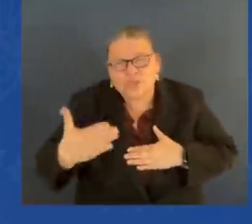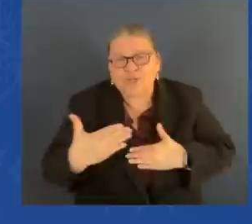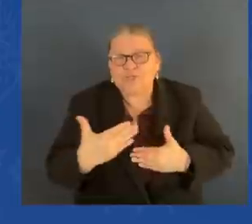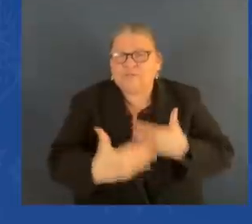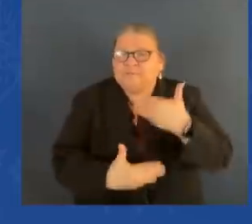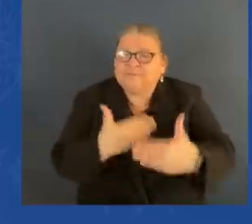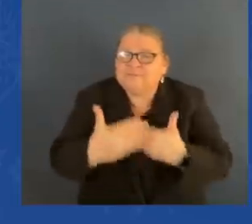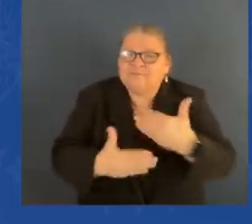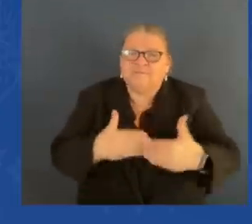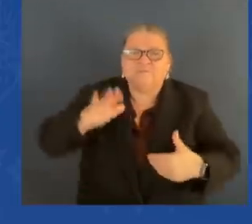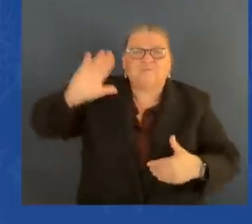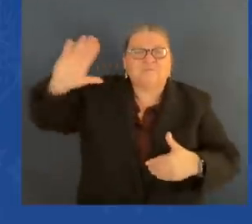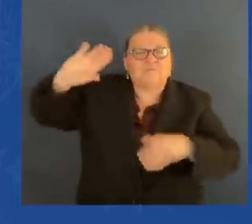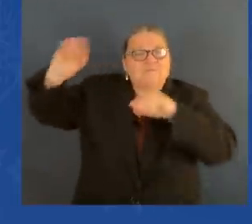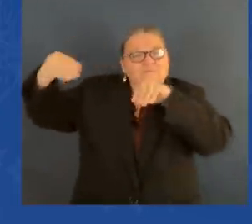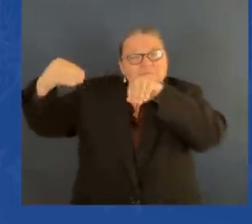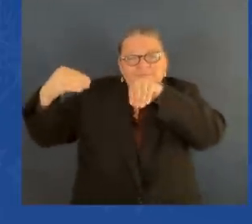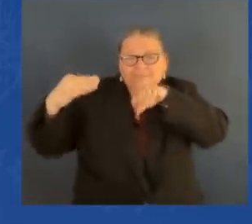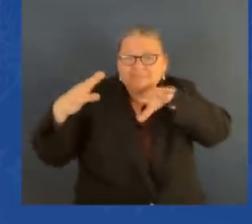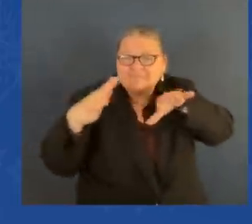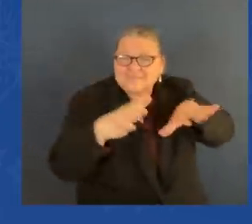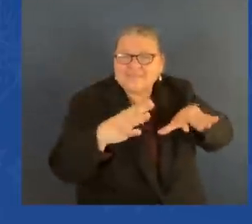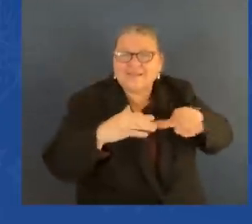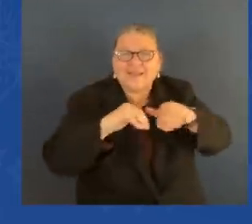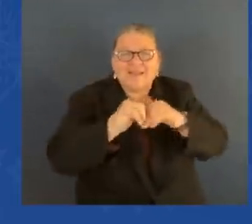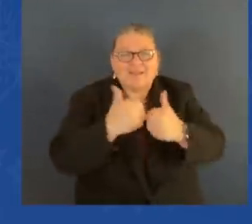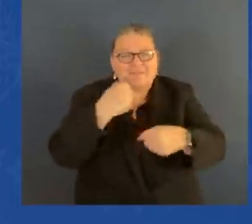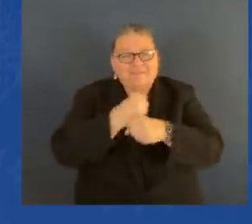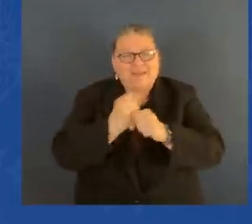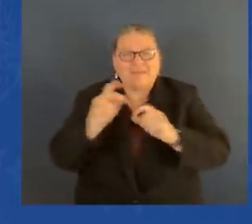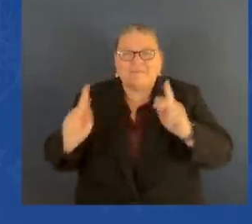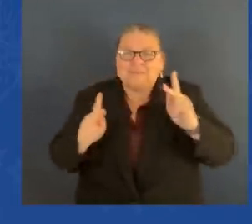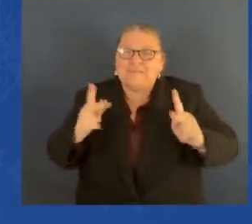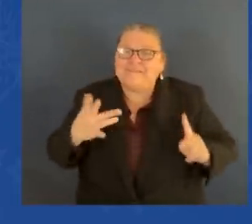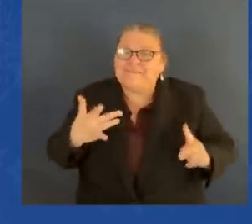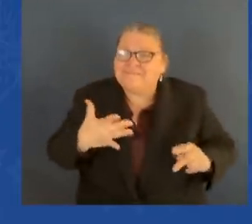the way he made people feel, no matter who you were.